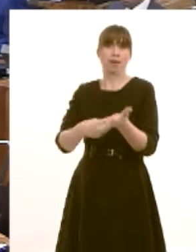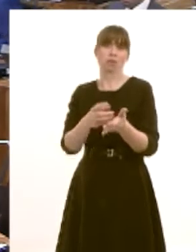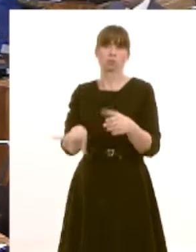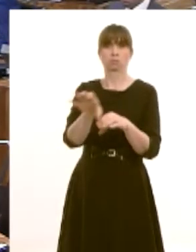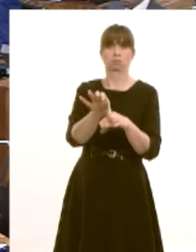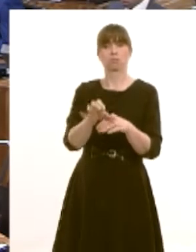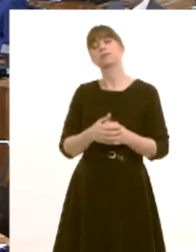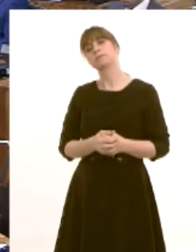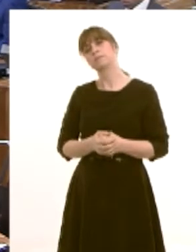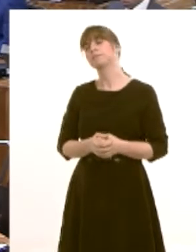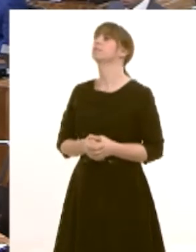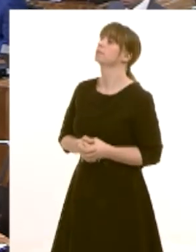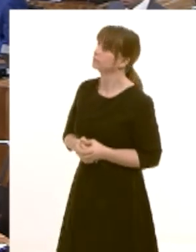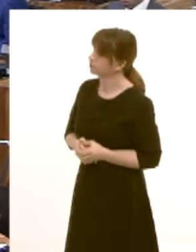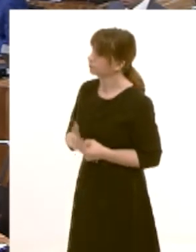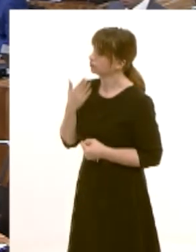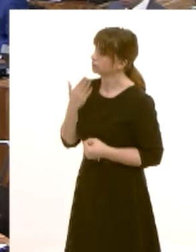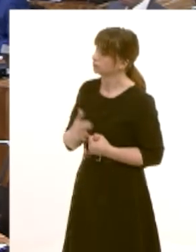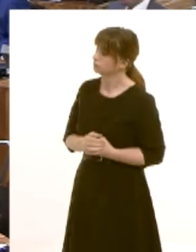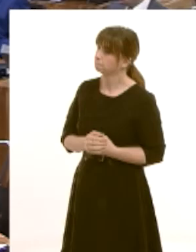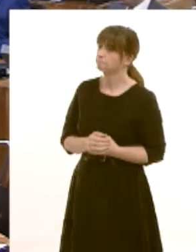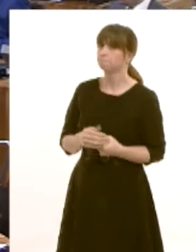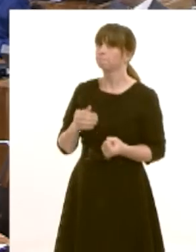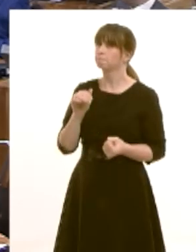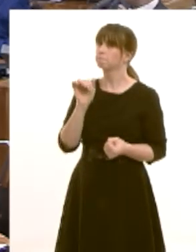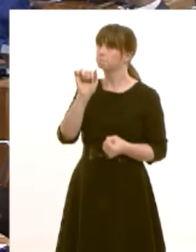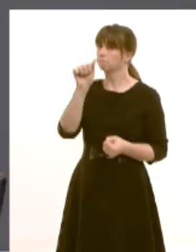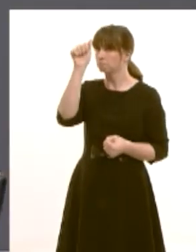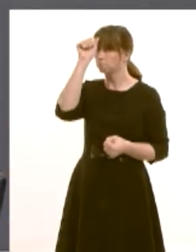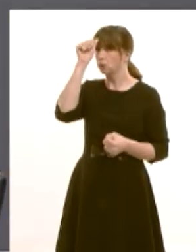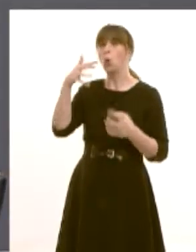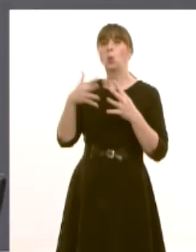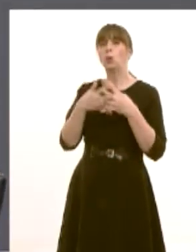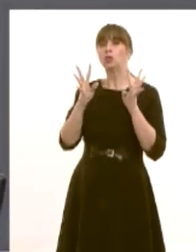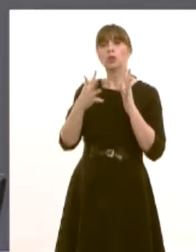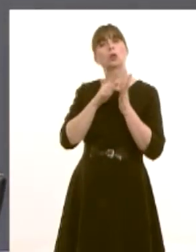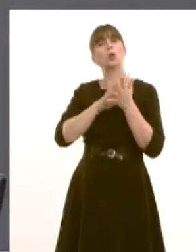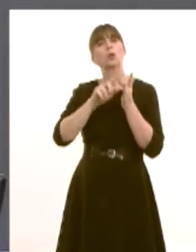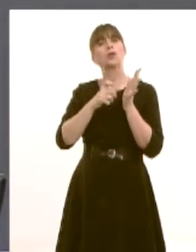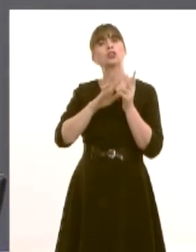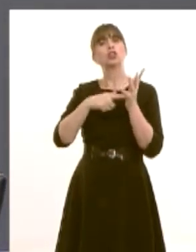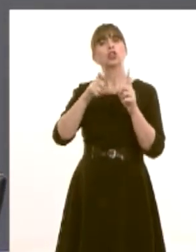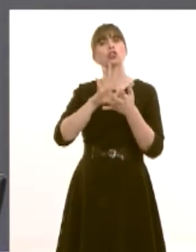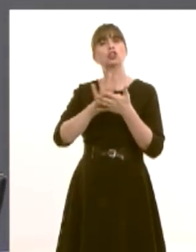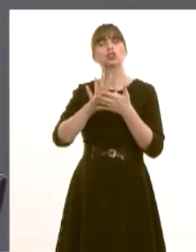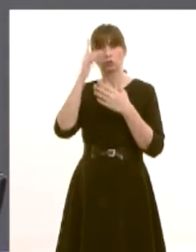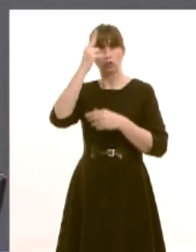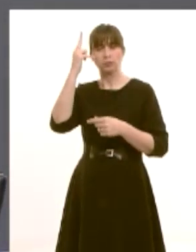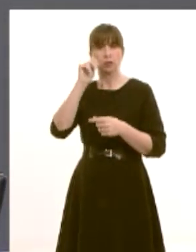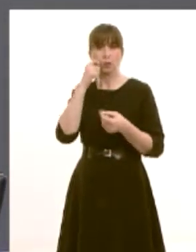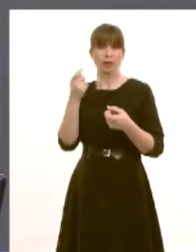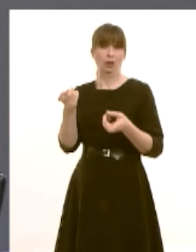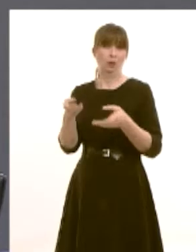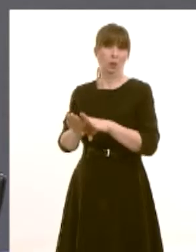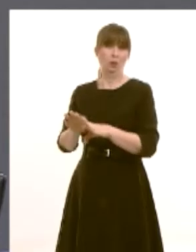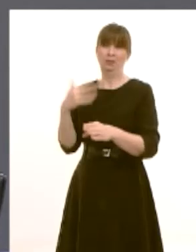I thank the First Minister for that response. I'm sure the First Minister is aware that Whichish Hospital is closing its doors at the end of this month after